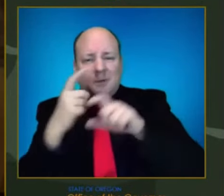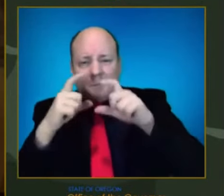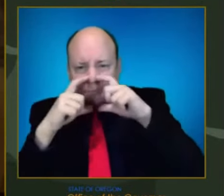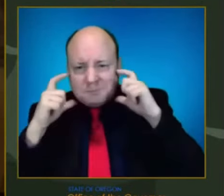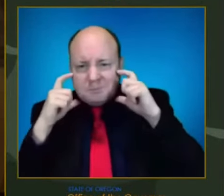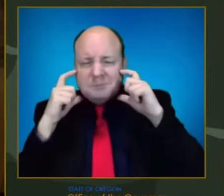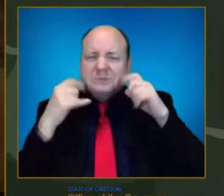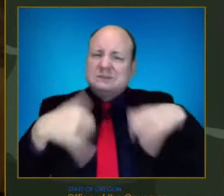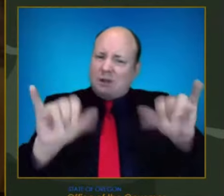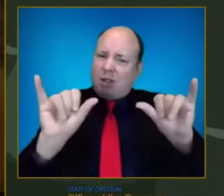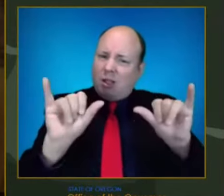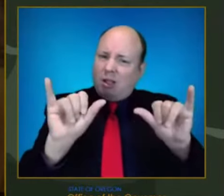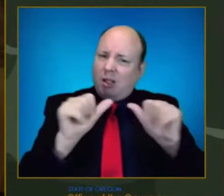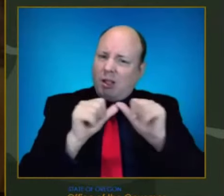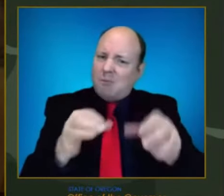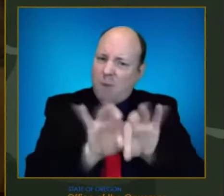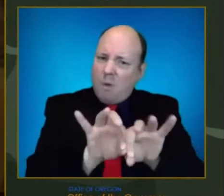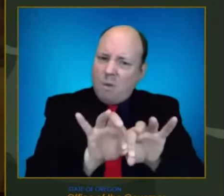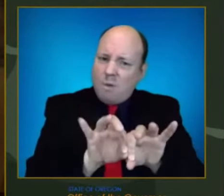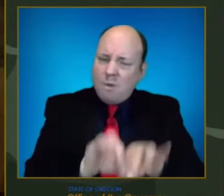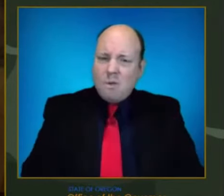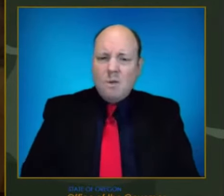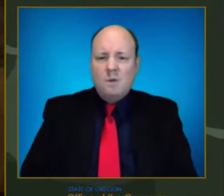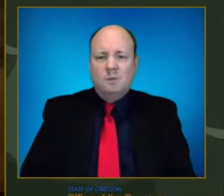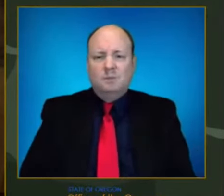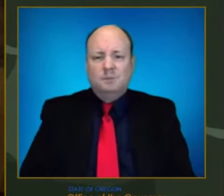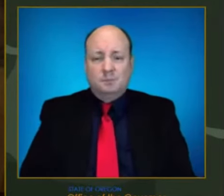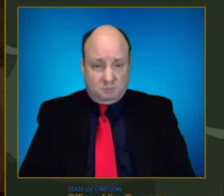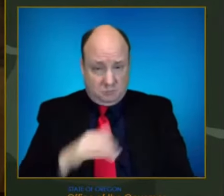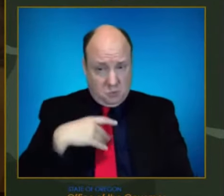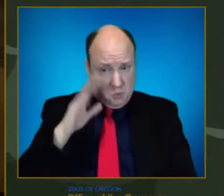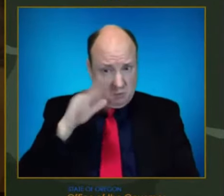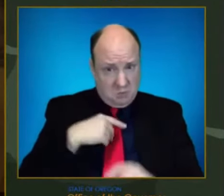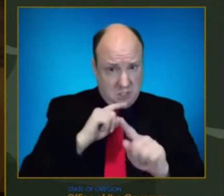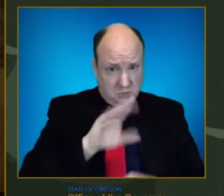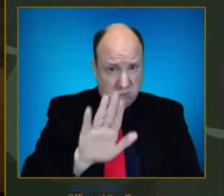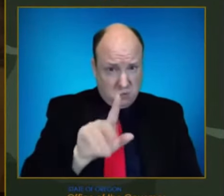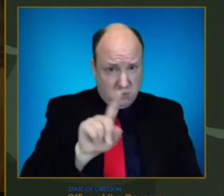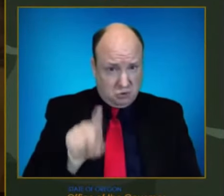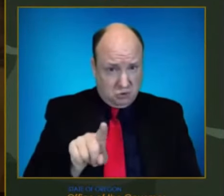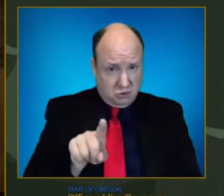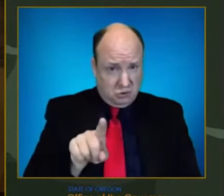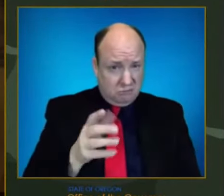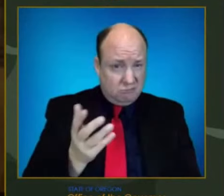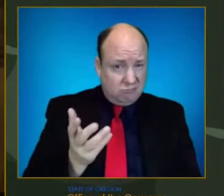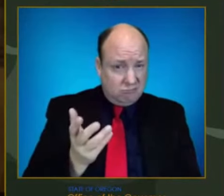Yeah, so I think that's, does that answer it? Yeah, it does. Yeah.